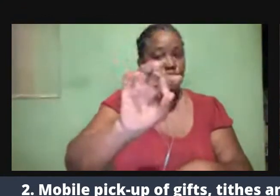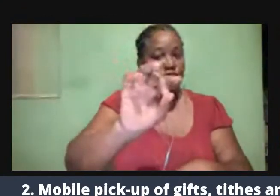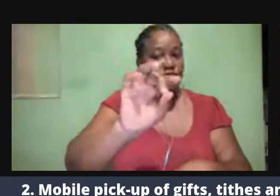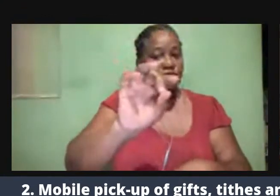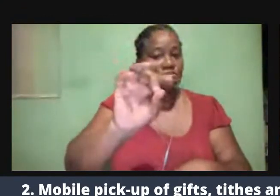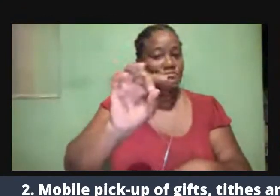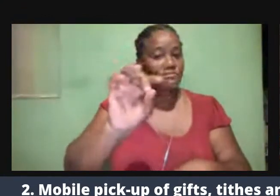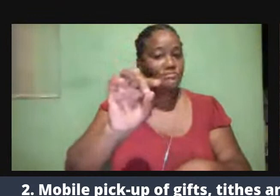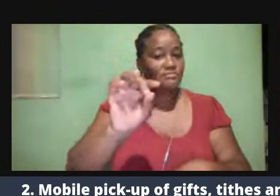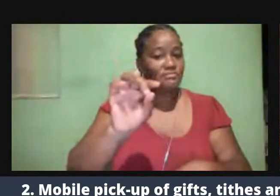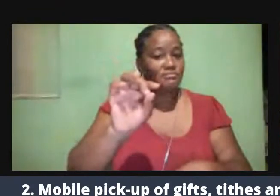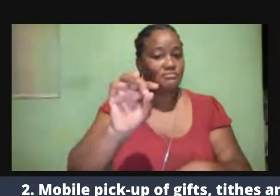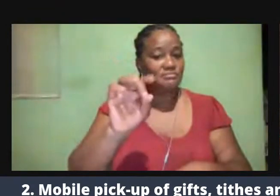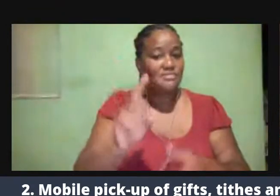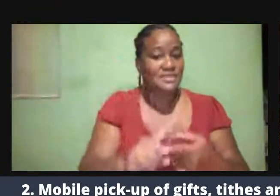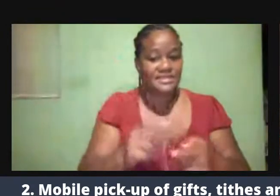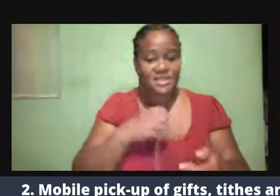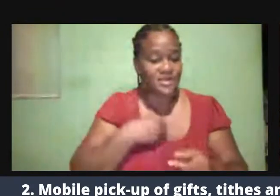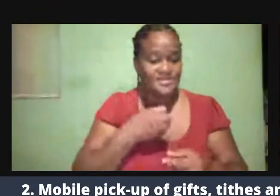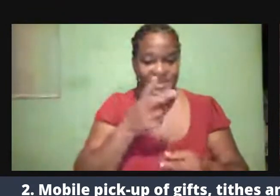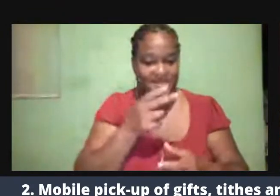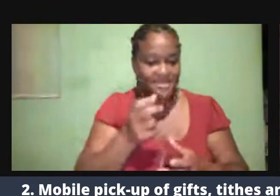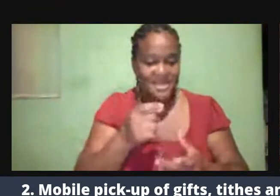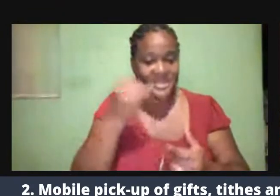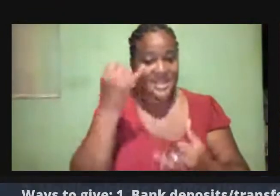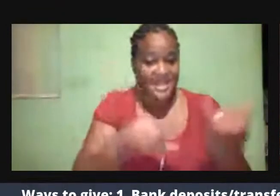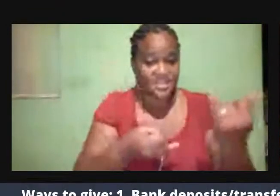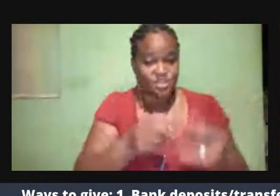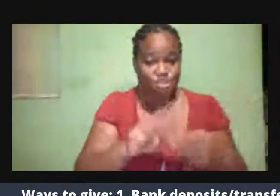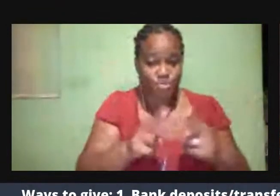And the final number.